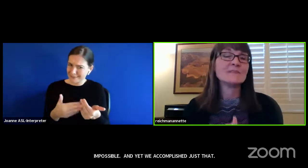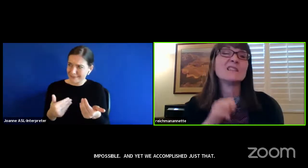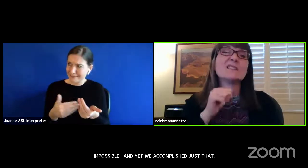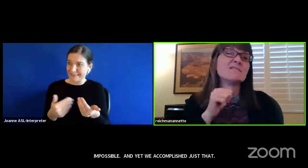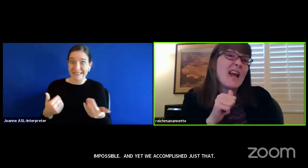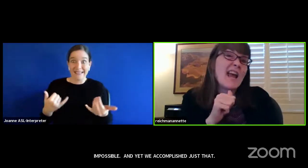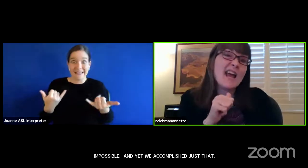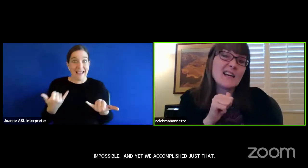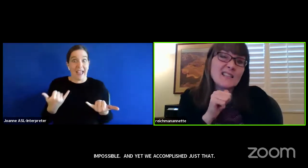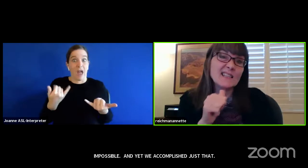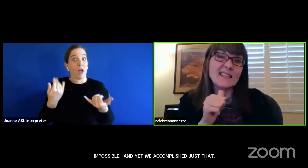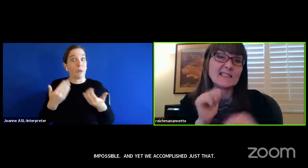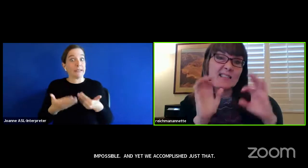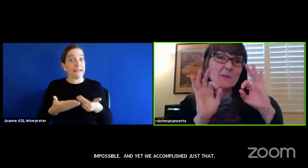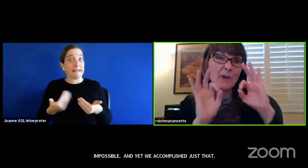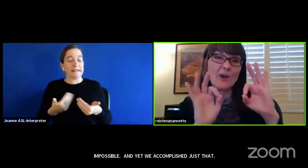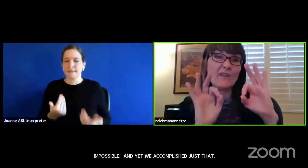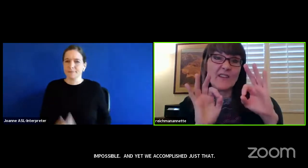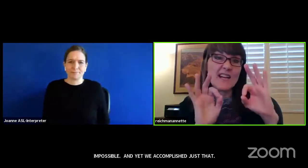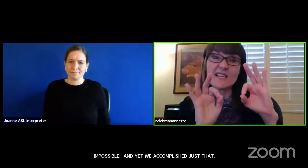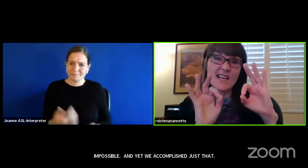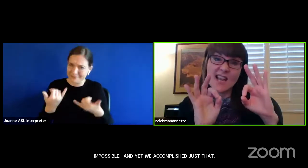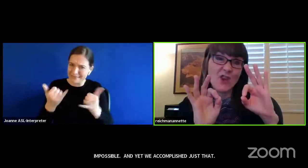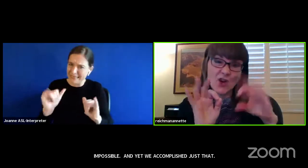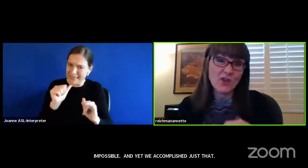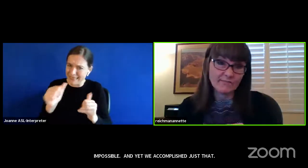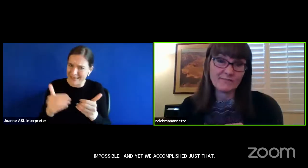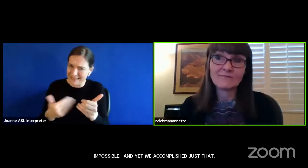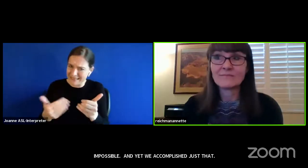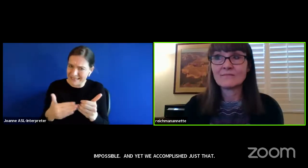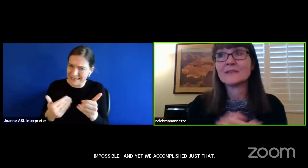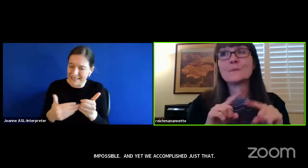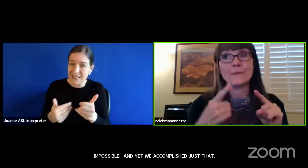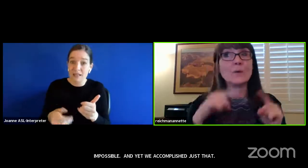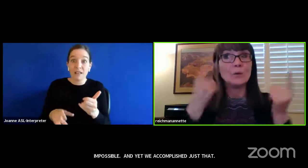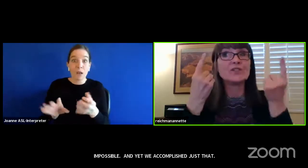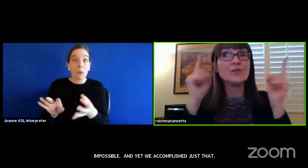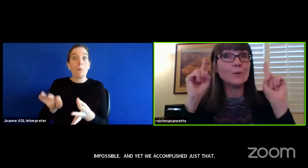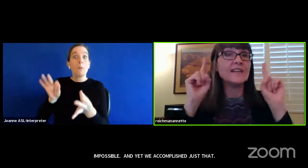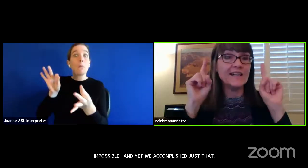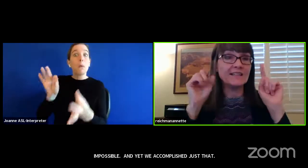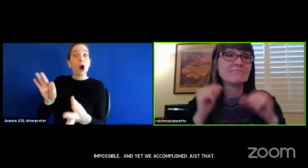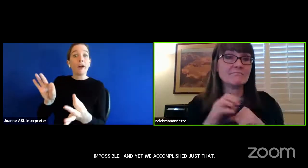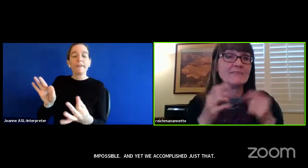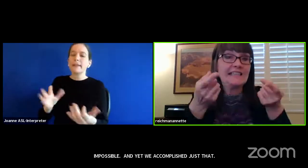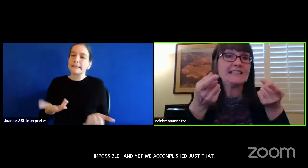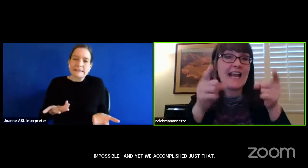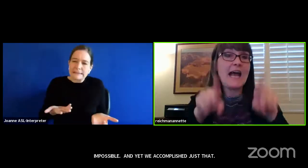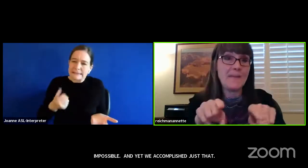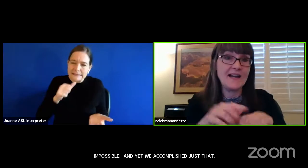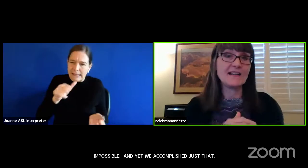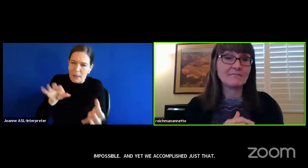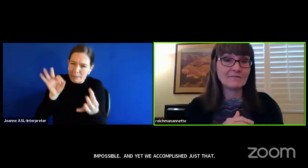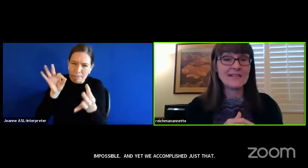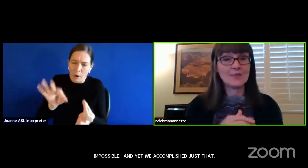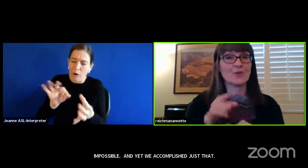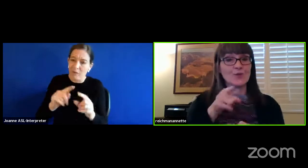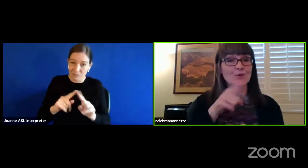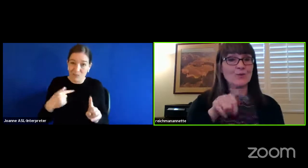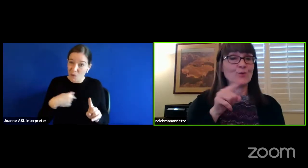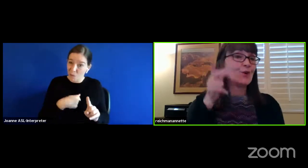And it isn't perfect either. But we're doing it. It's happening.